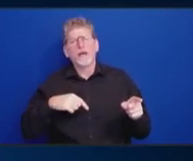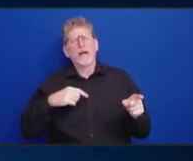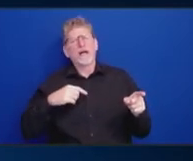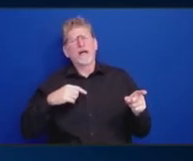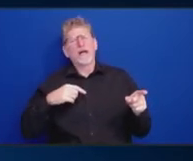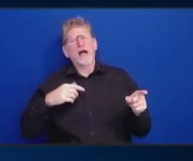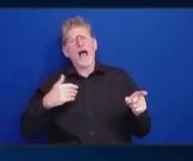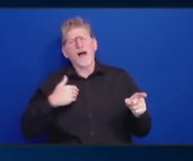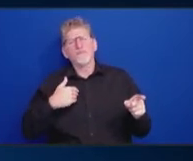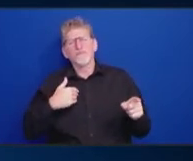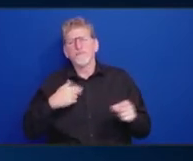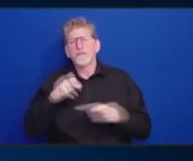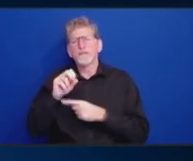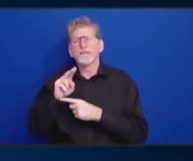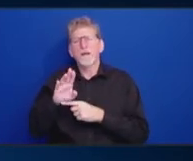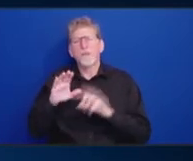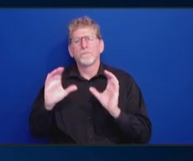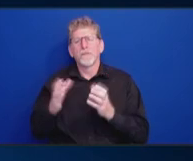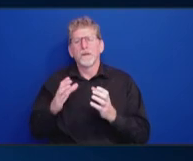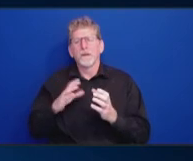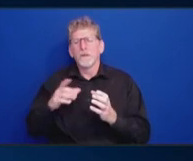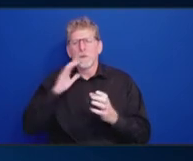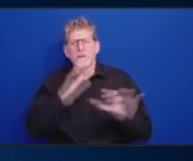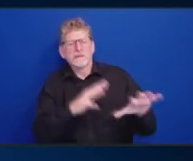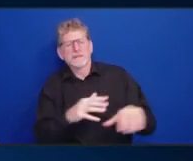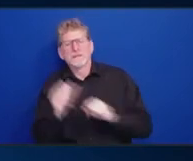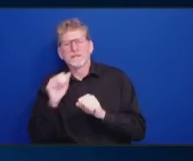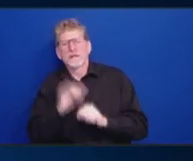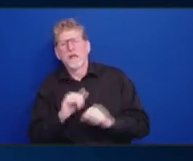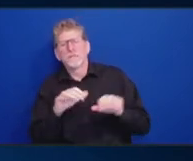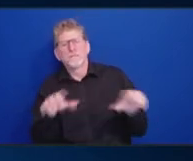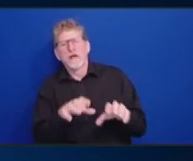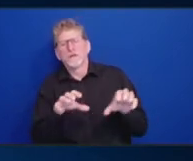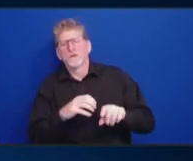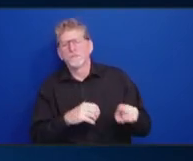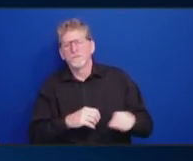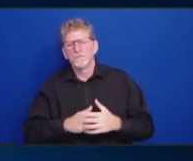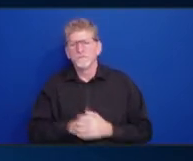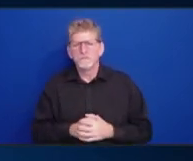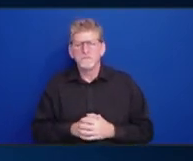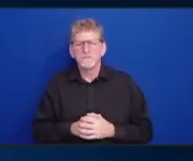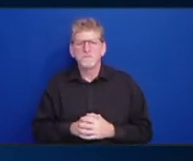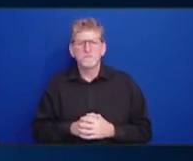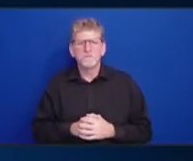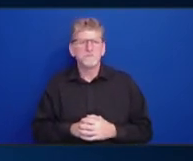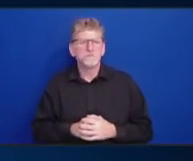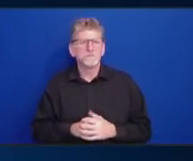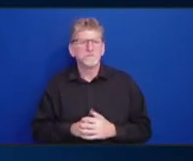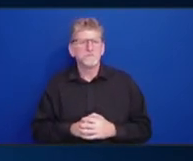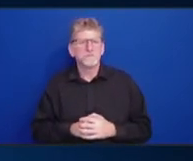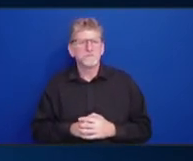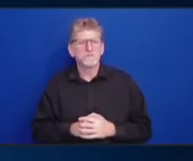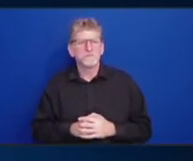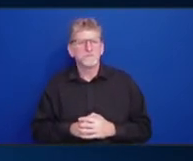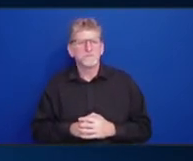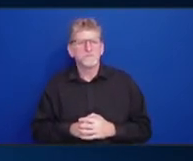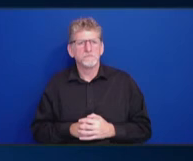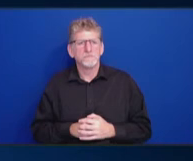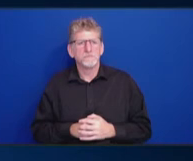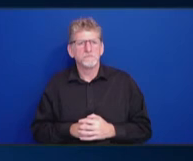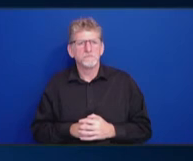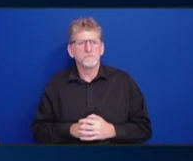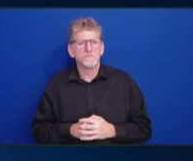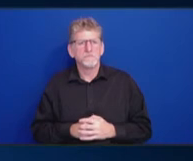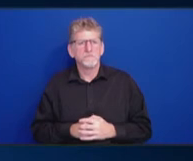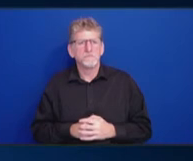take that on to, maybe there's a subgroup within that subcommittee that sort of addresses that. But I would suggest that we put it into a subcommittee. I'm good with